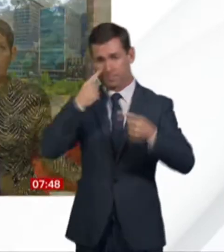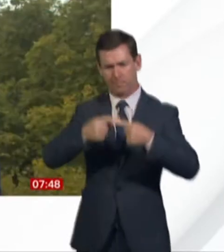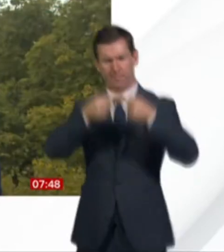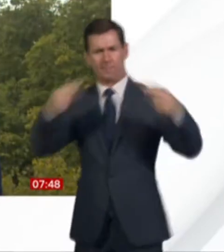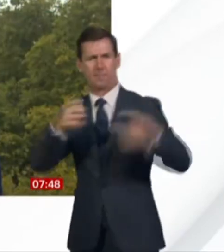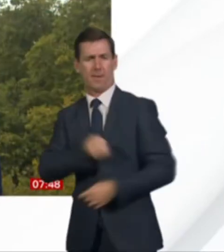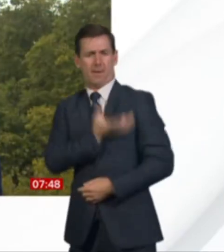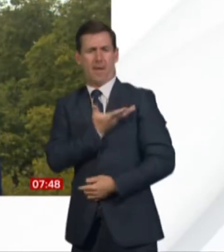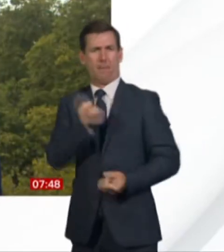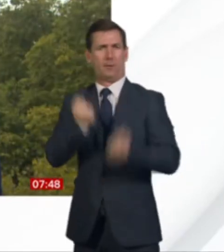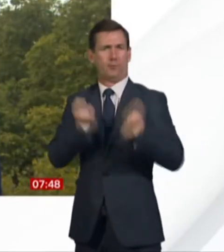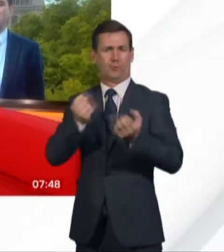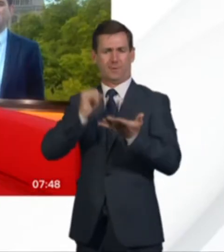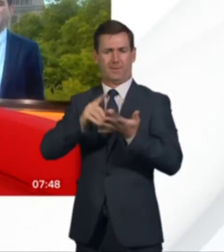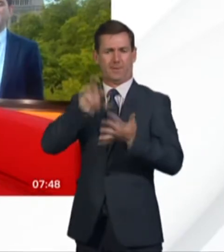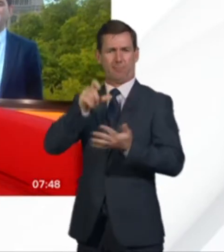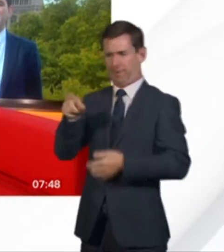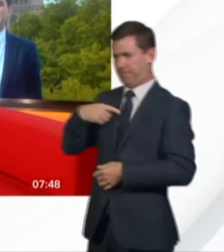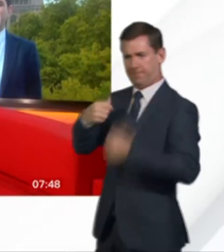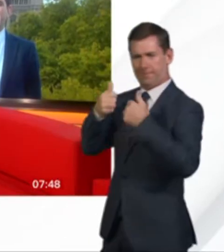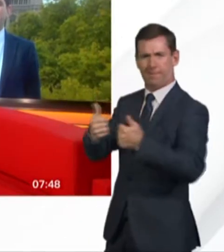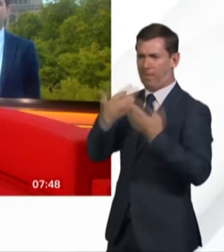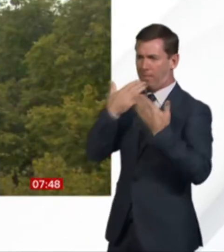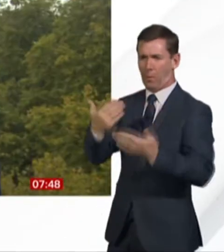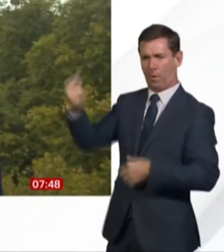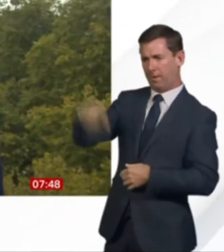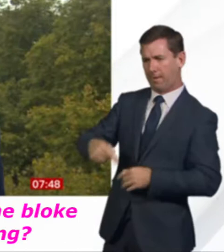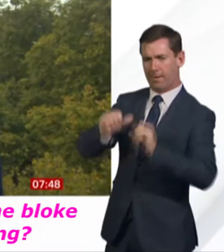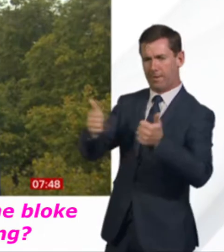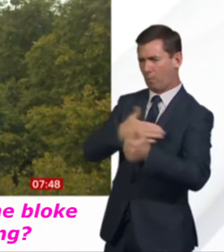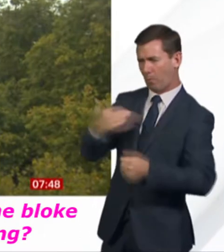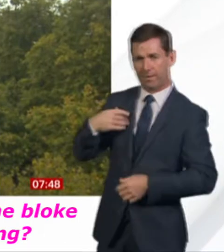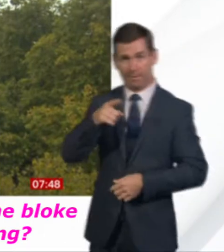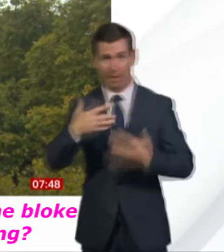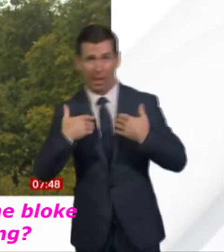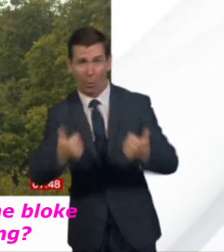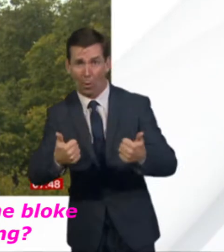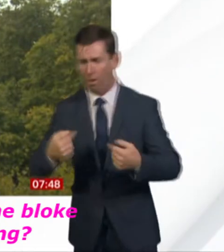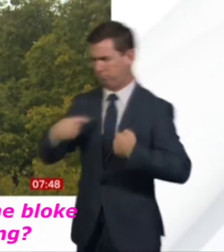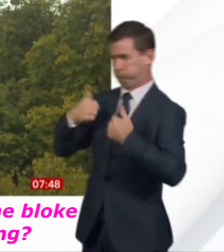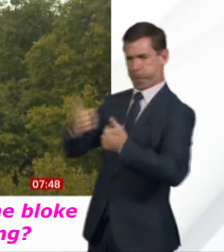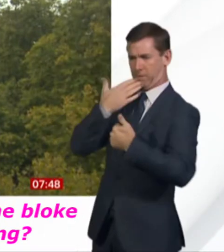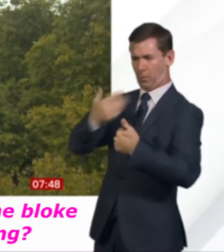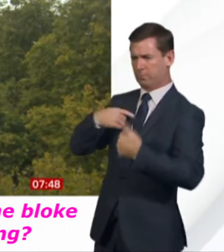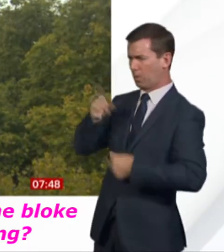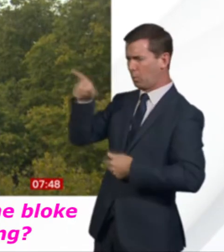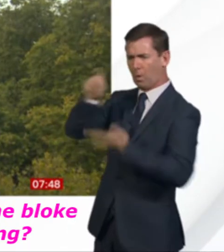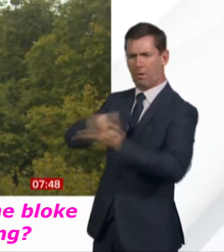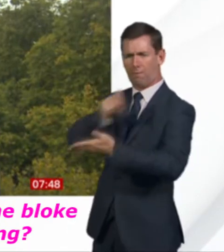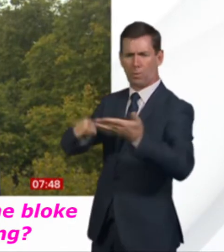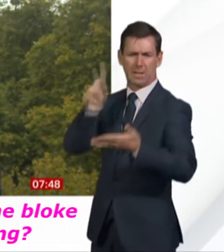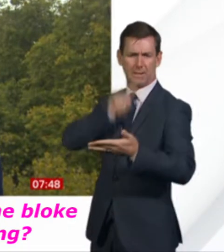Richard Birkin, who's in Westminster before us. Good morning to you. Thanks for joining us on the programme. How are you? Morning. Very well, thank you. How did you vote yesterday?